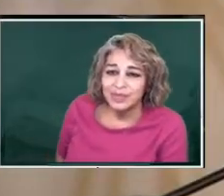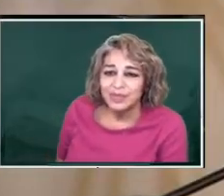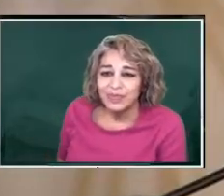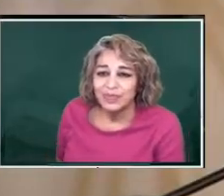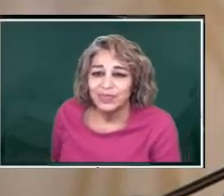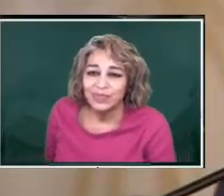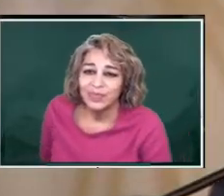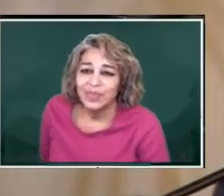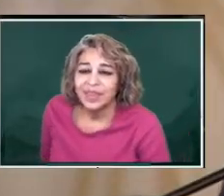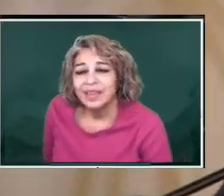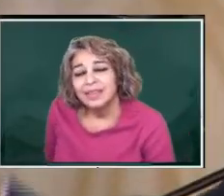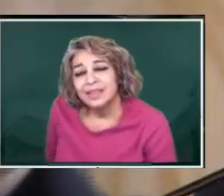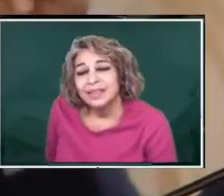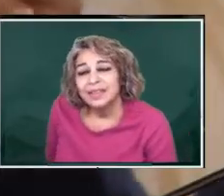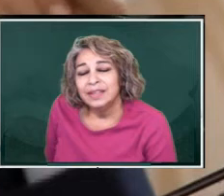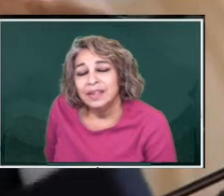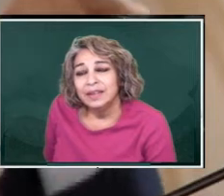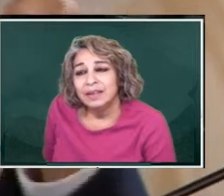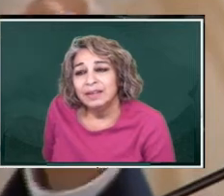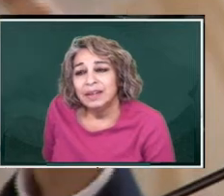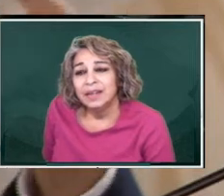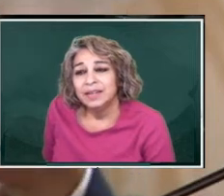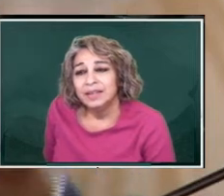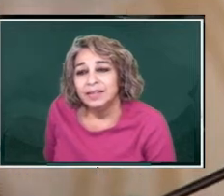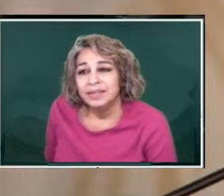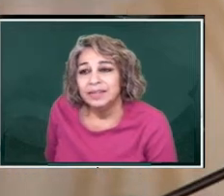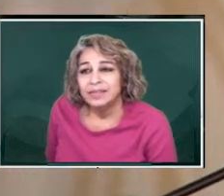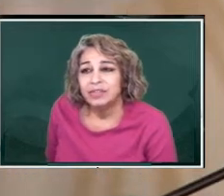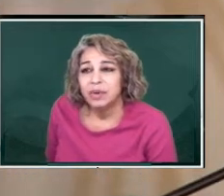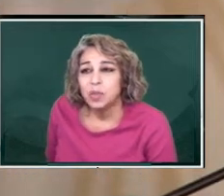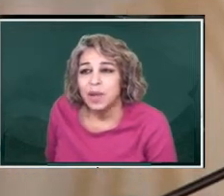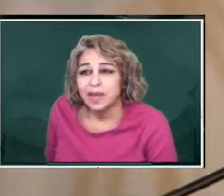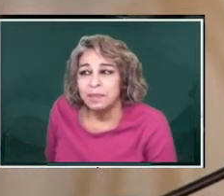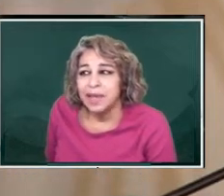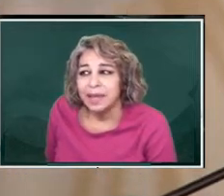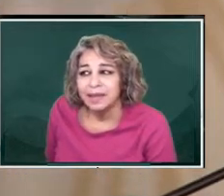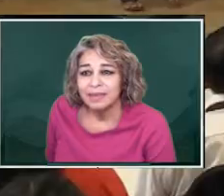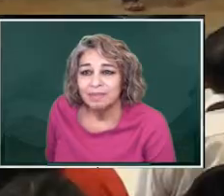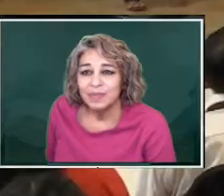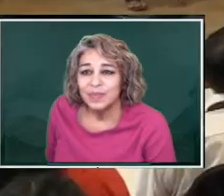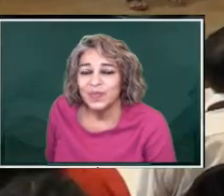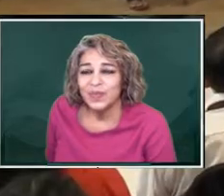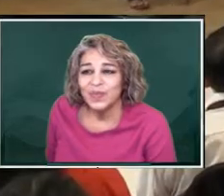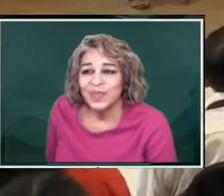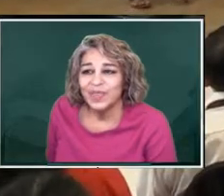from Cuenca Me.